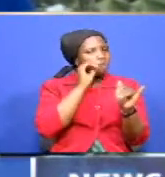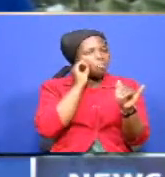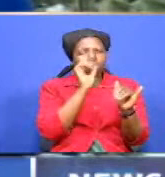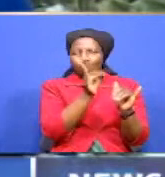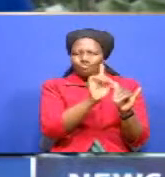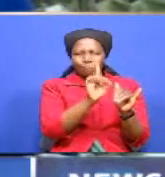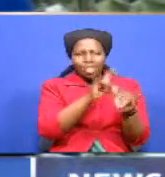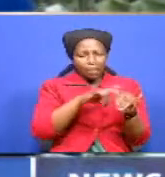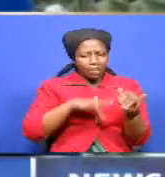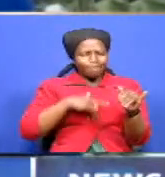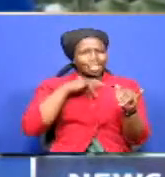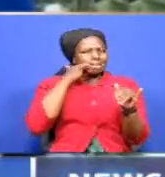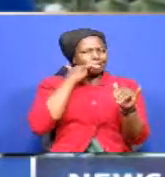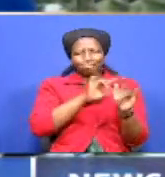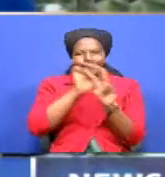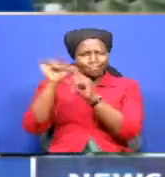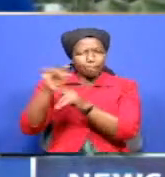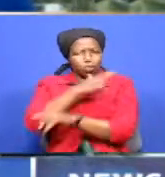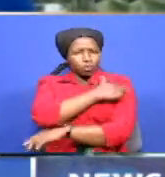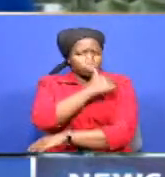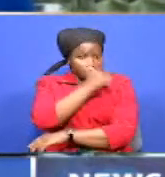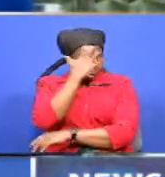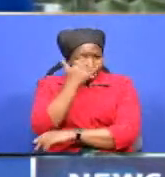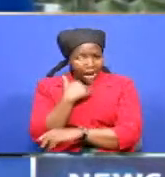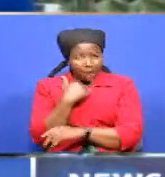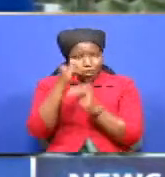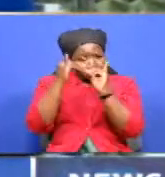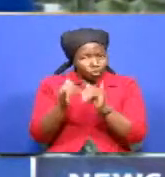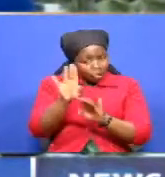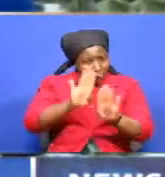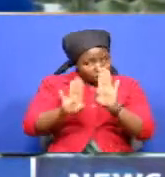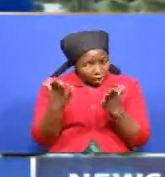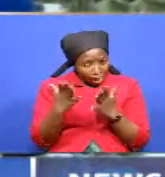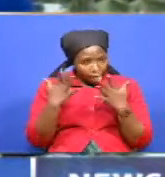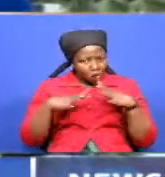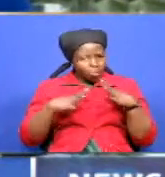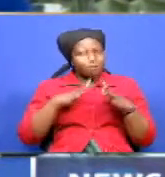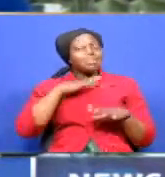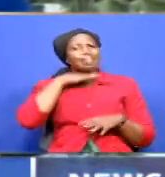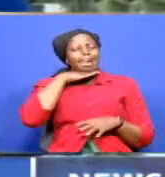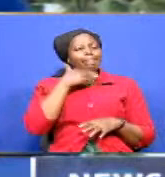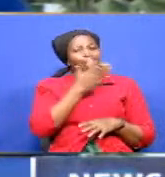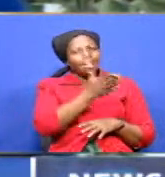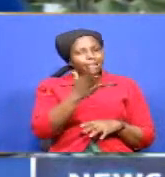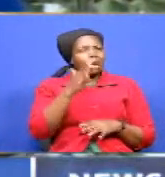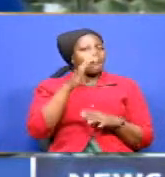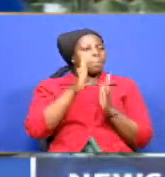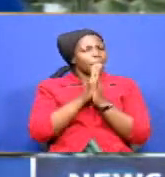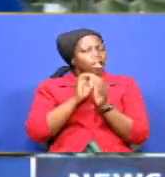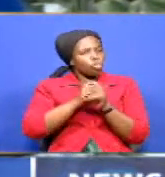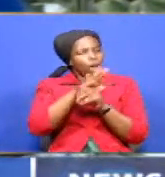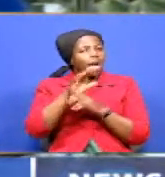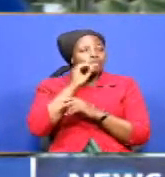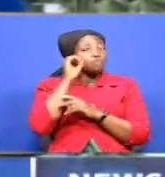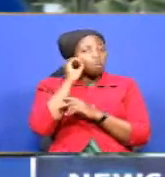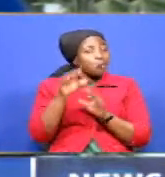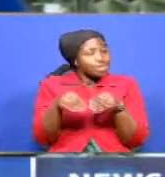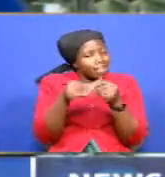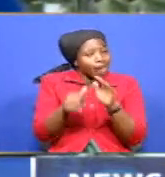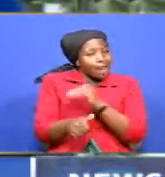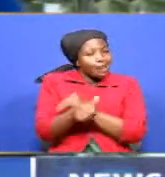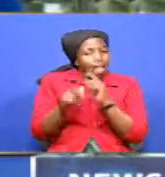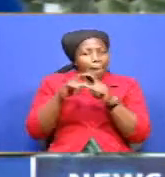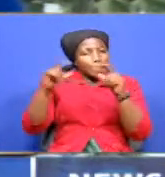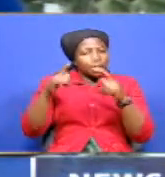given that there is a new trend where Kenyans are succumbing to COVID-19 at home, hence posing a greater danger to those around